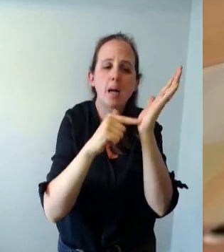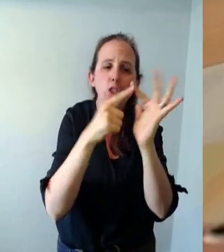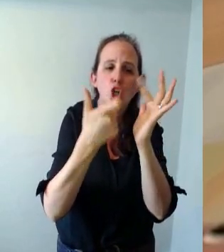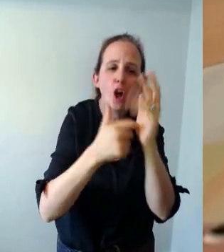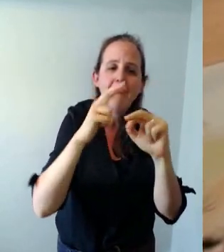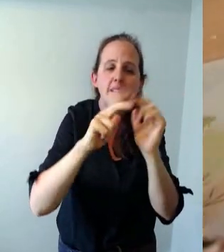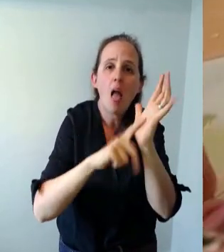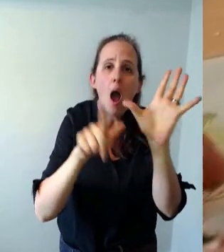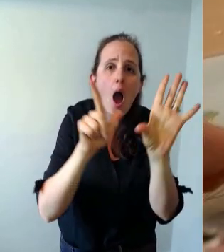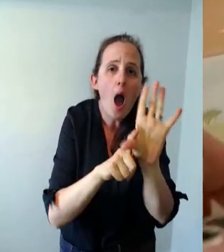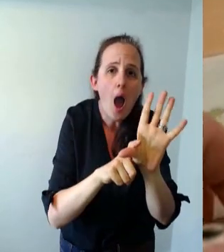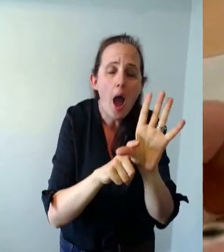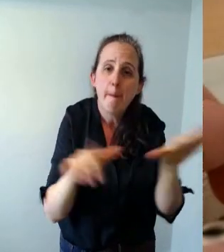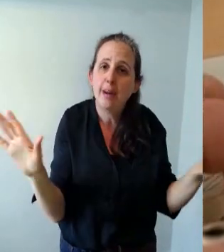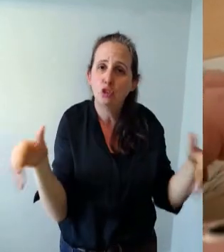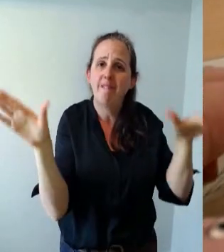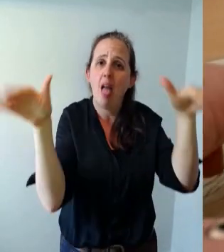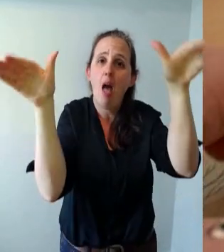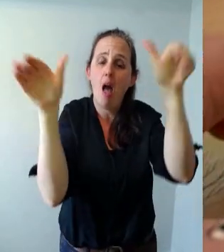body